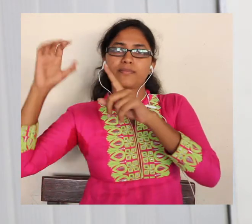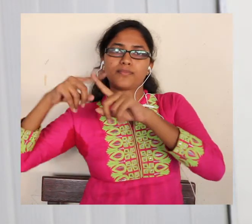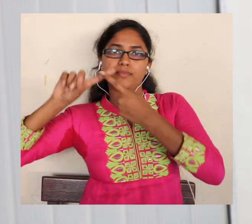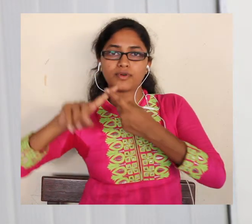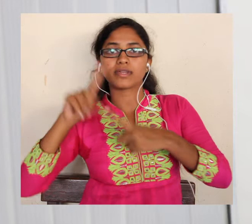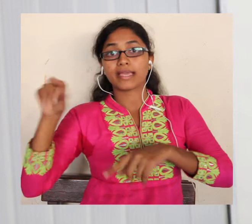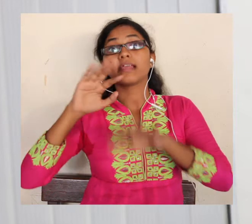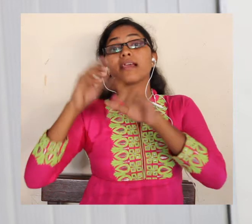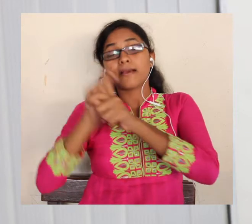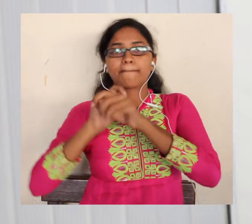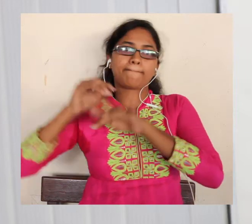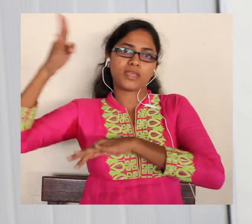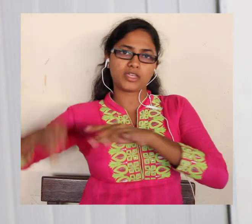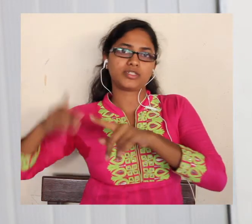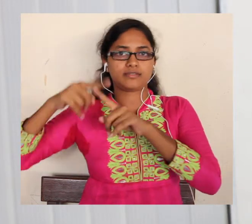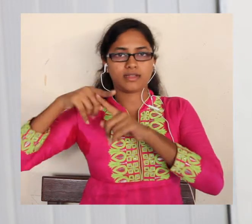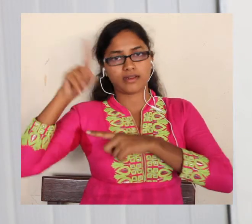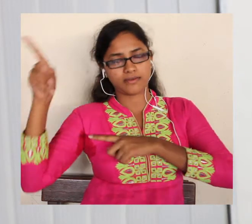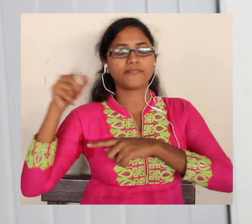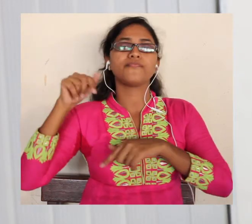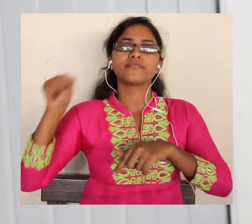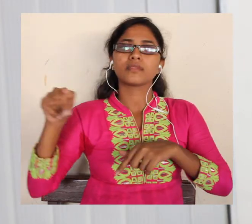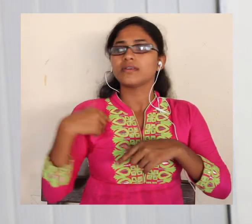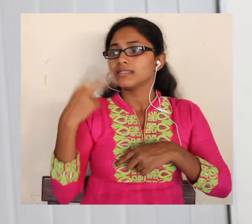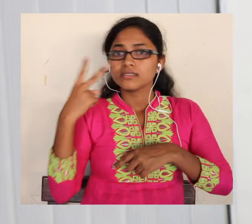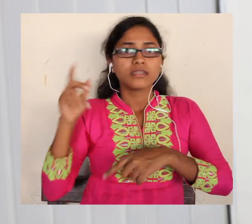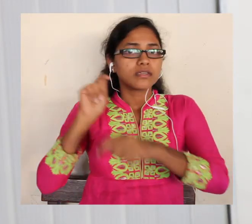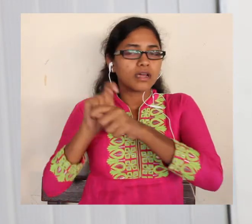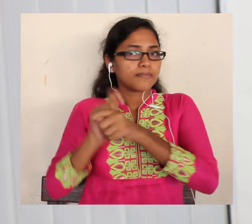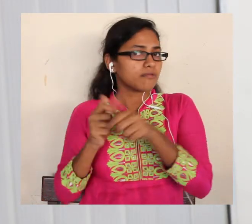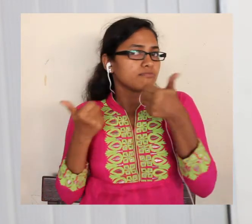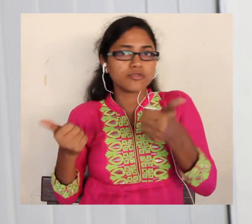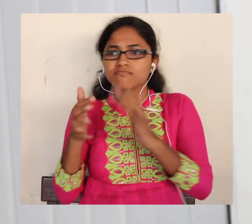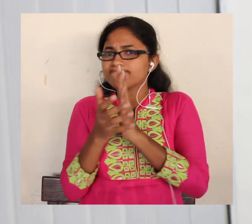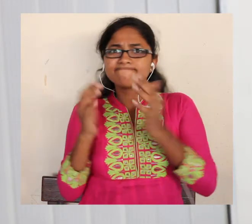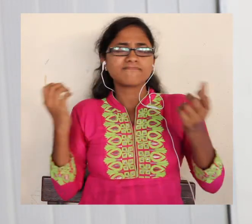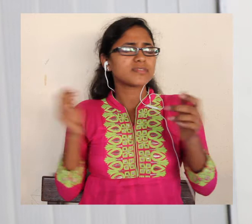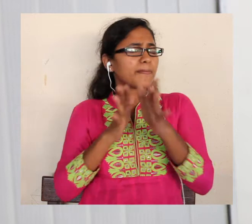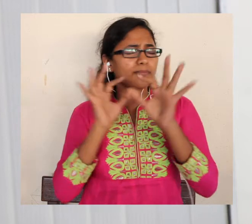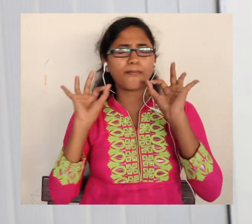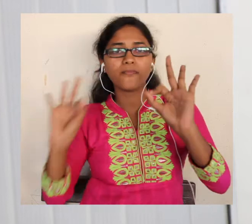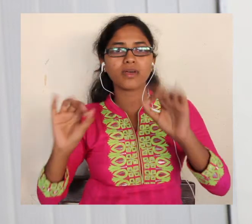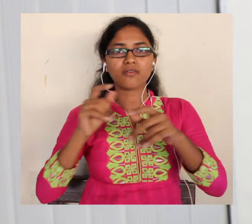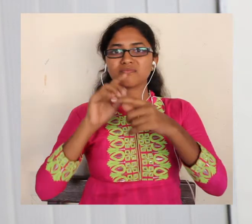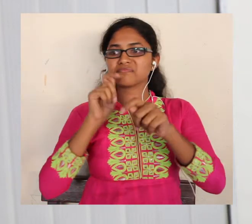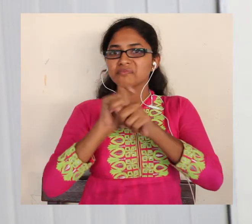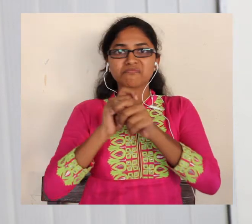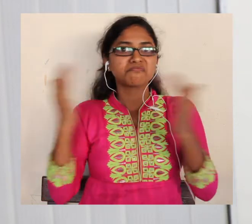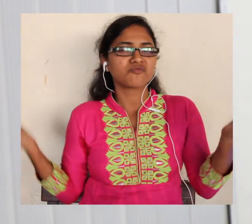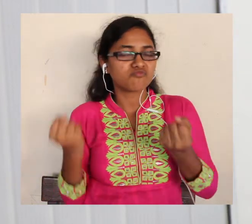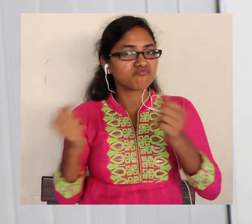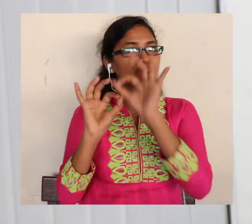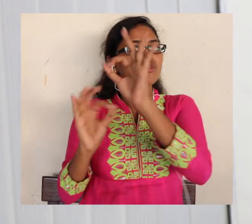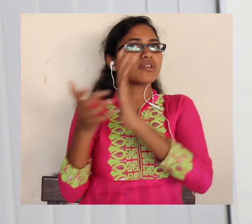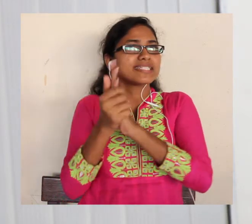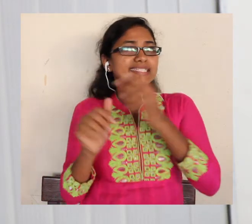been extremely efficient in the role that she has been doing. She has been awarded the employee of the month number of times. She has been